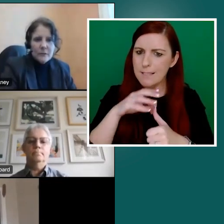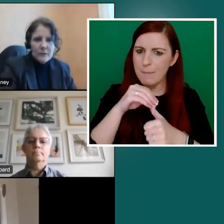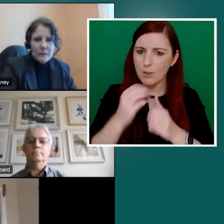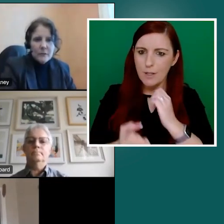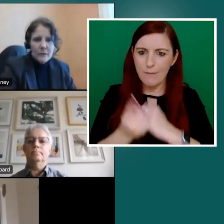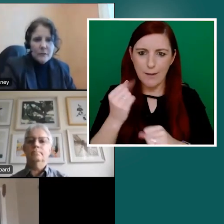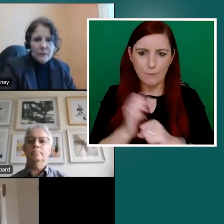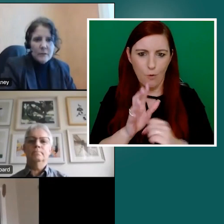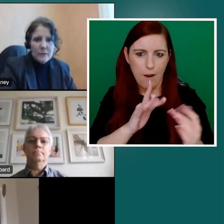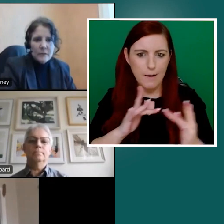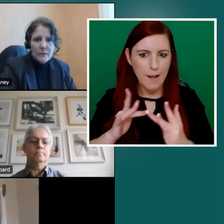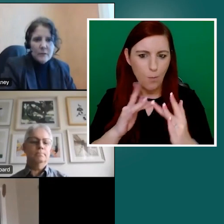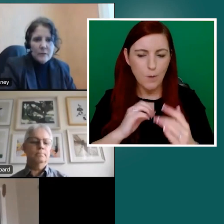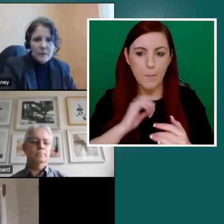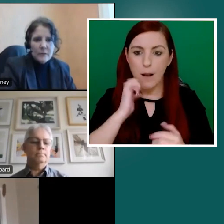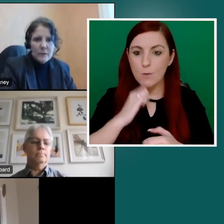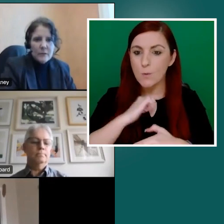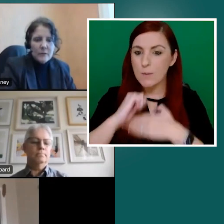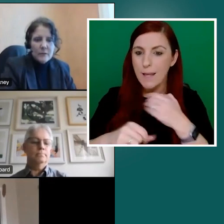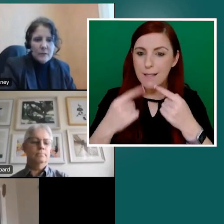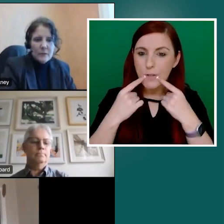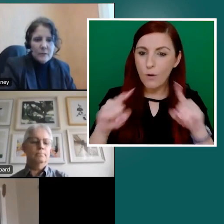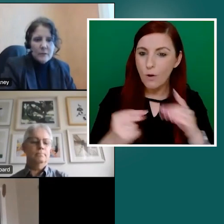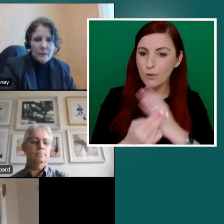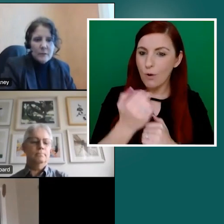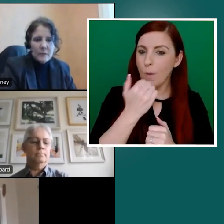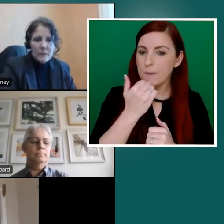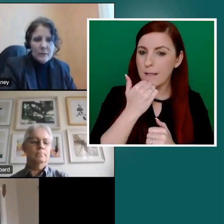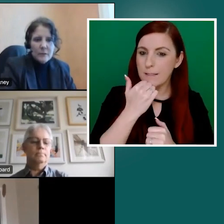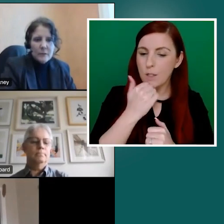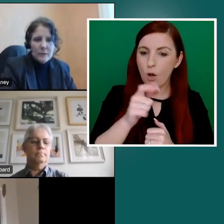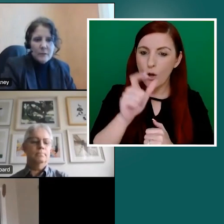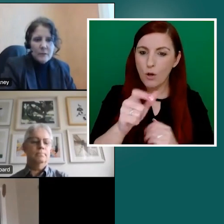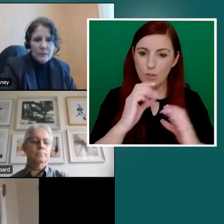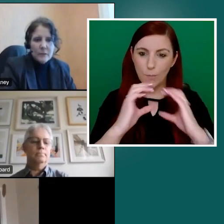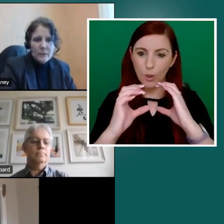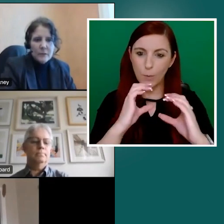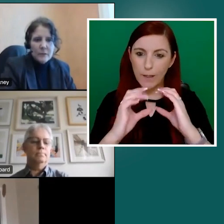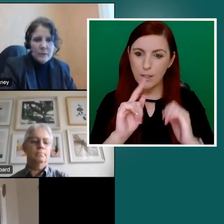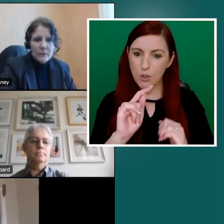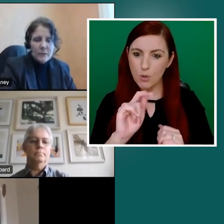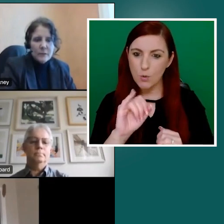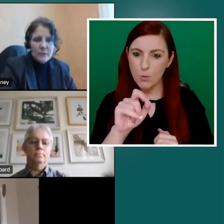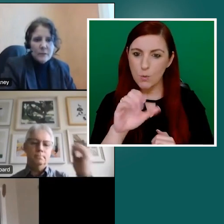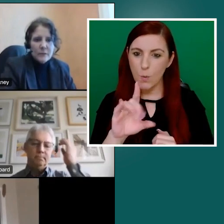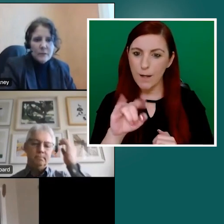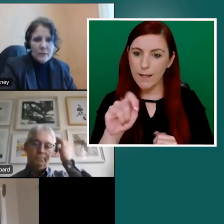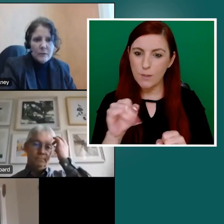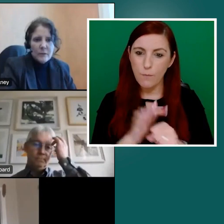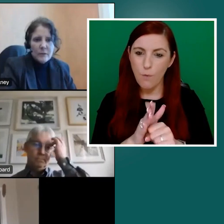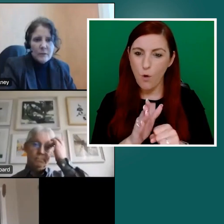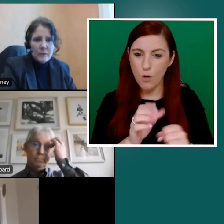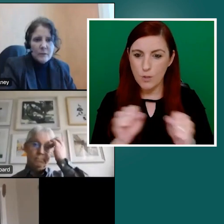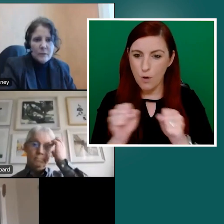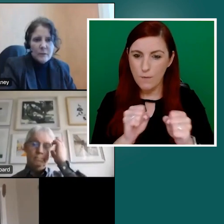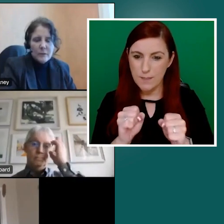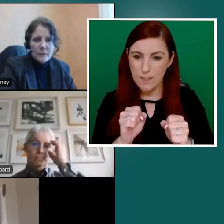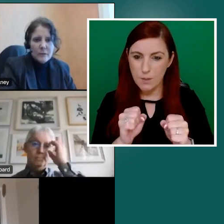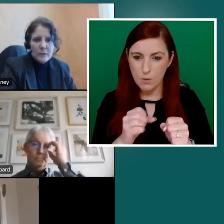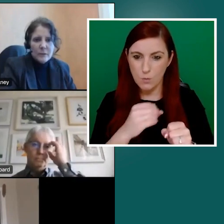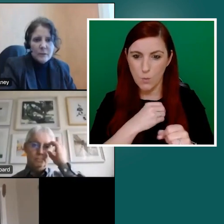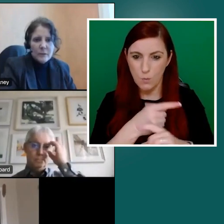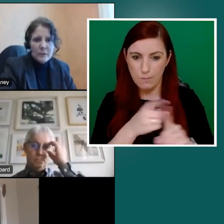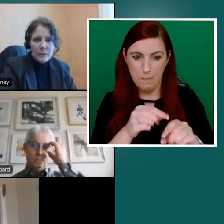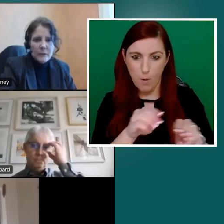for the network today features the launch of the updated customer communications toolkit for services to the public. And again,